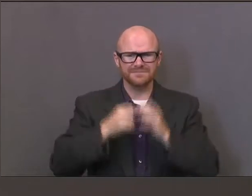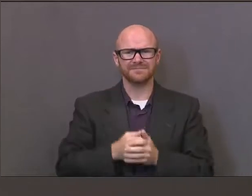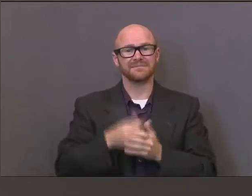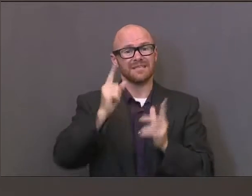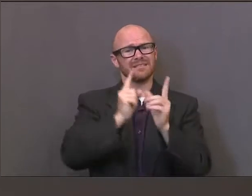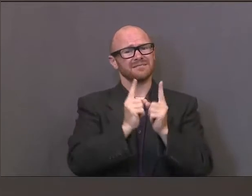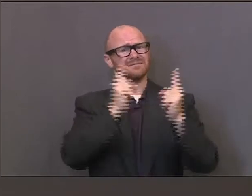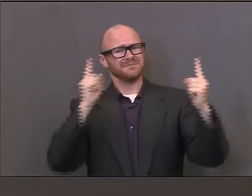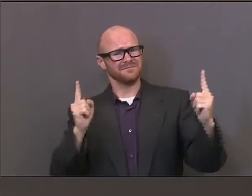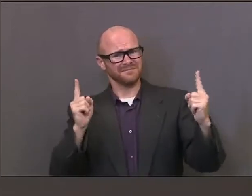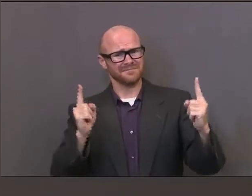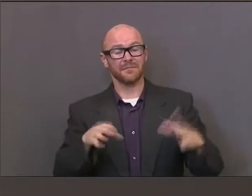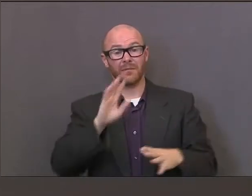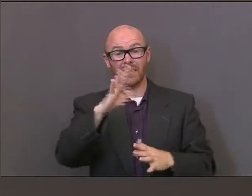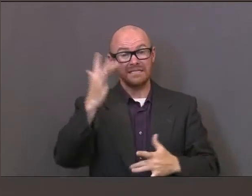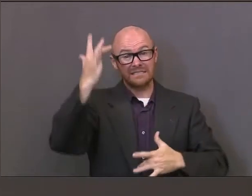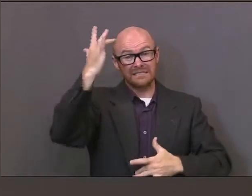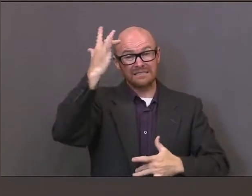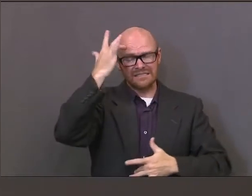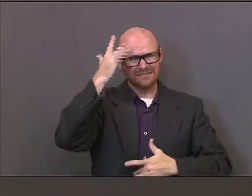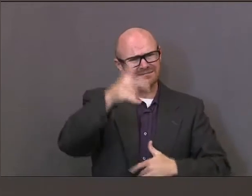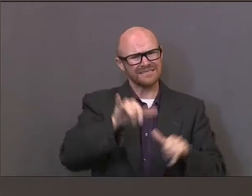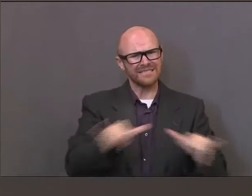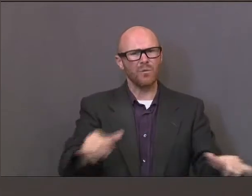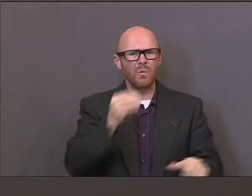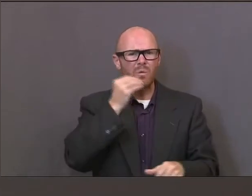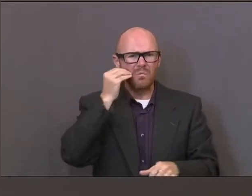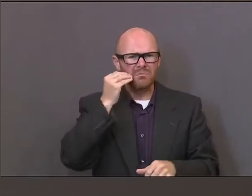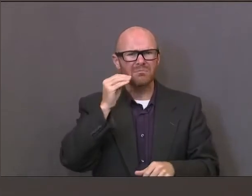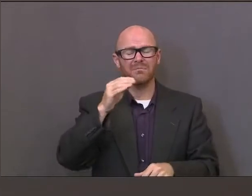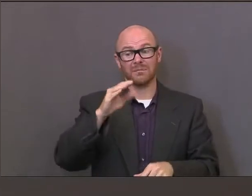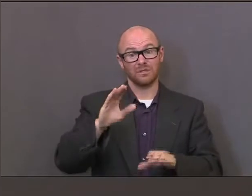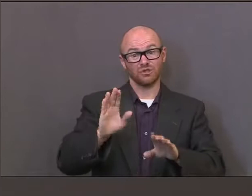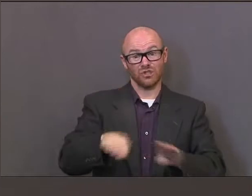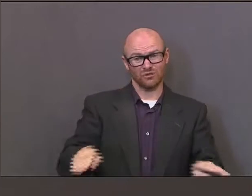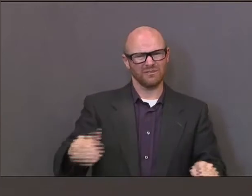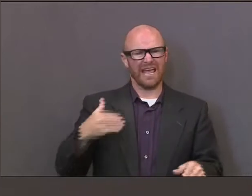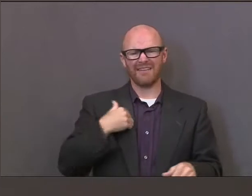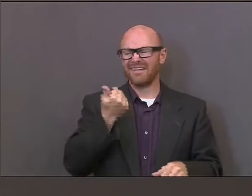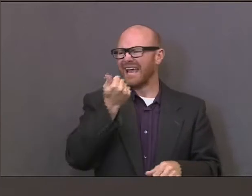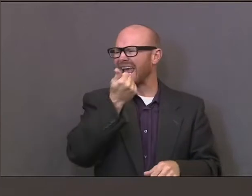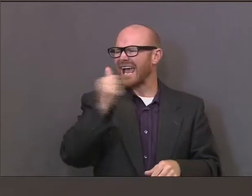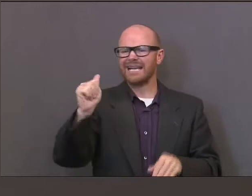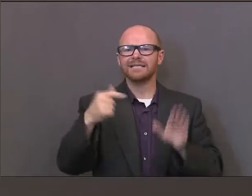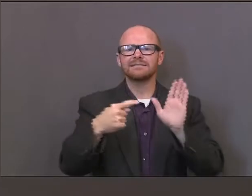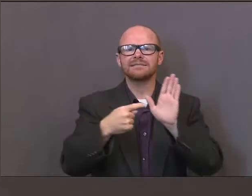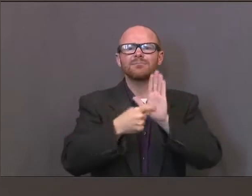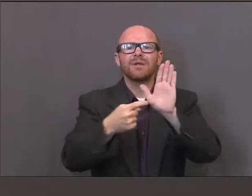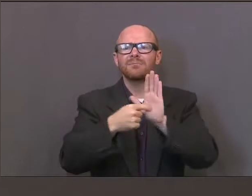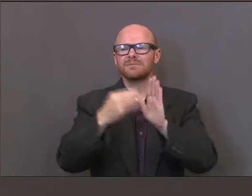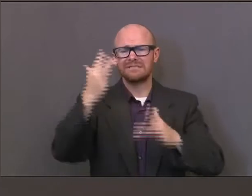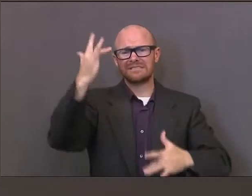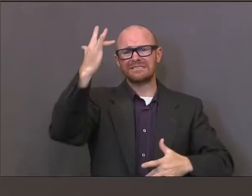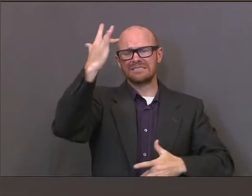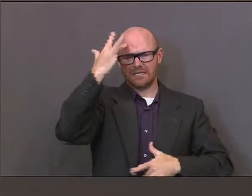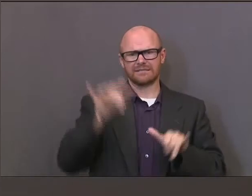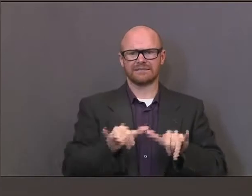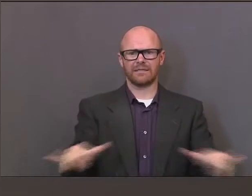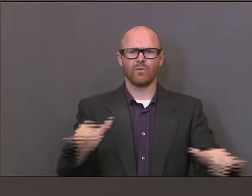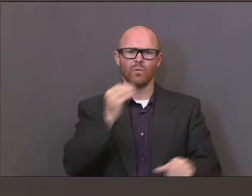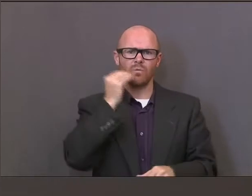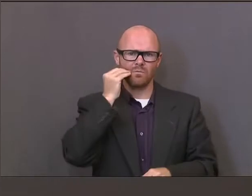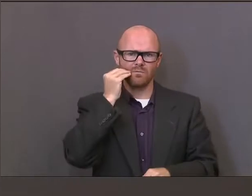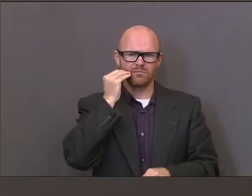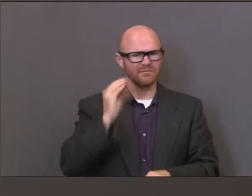you are sick. Children should not be sent to school when they're ill with symptoms of any kind, not just COVID symptoms. Additionally,